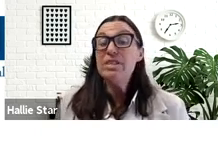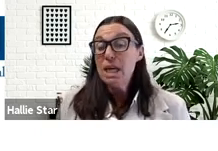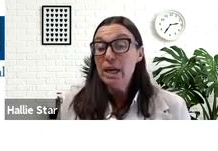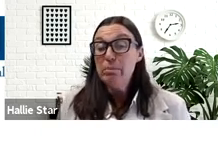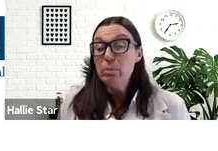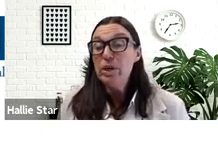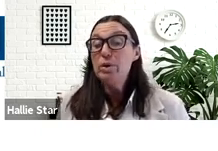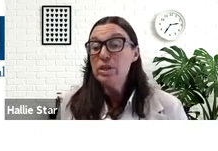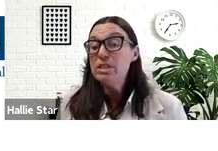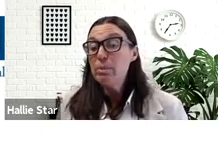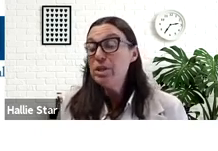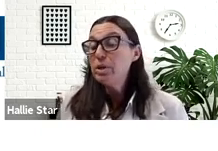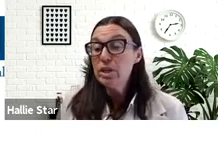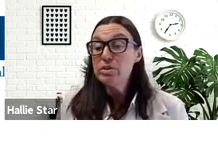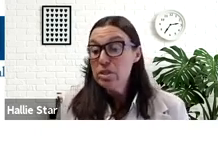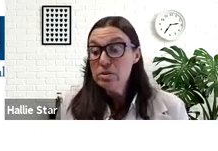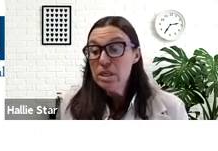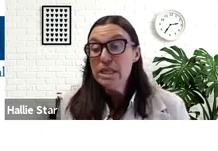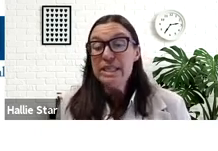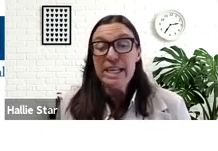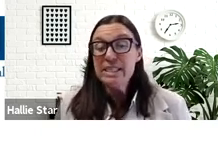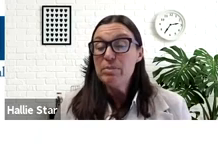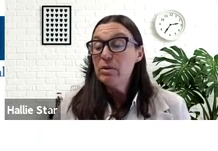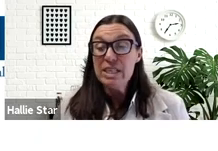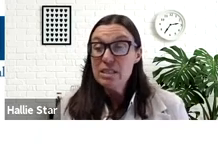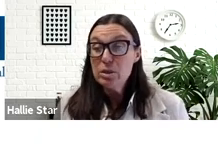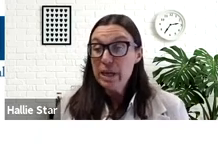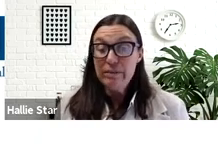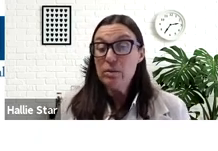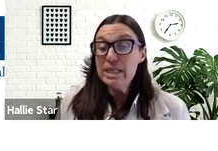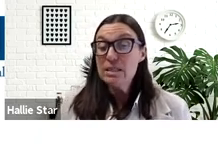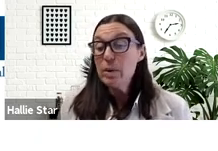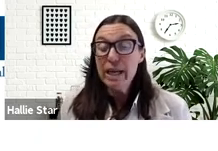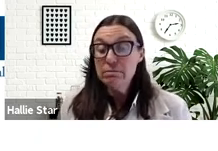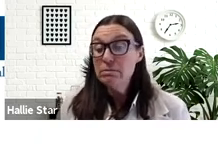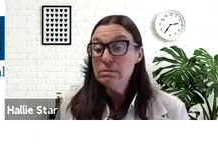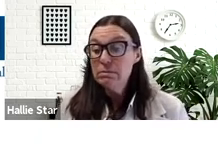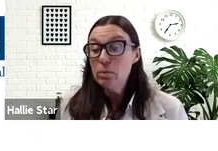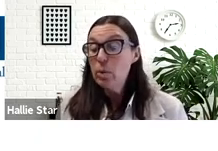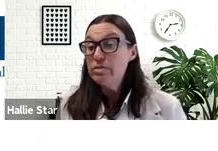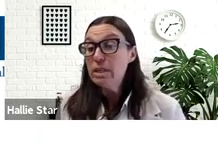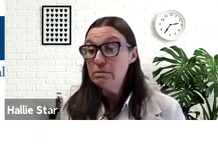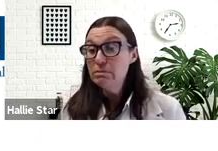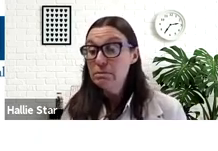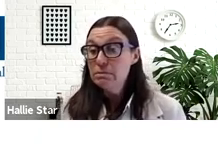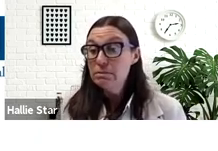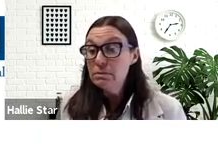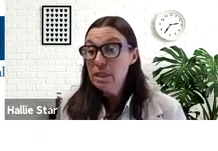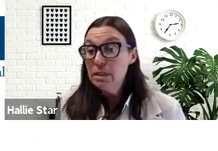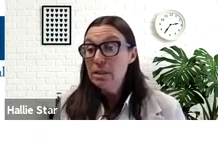Remember a time when you heard someone you were close to say something racist or behave in a racist way. What did you feel?